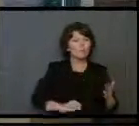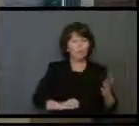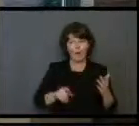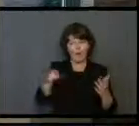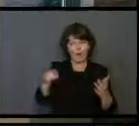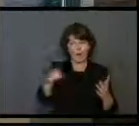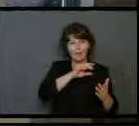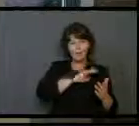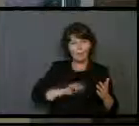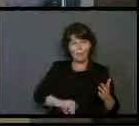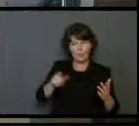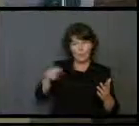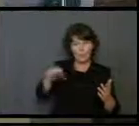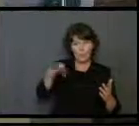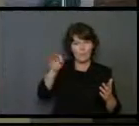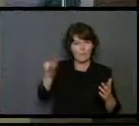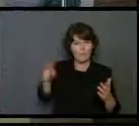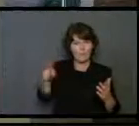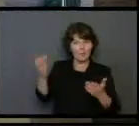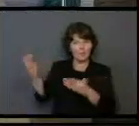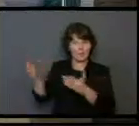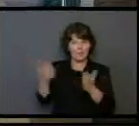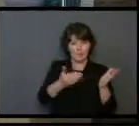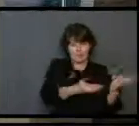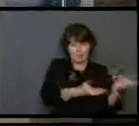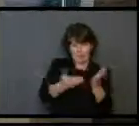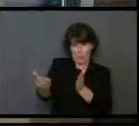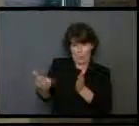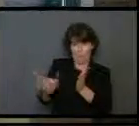that is the Christ. And he brought him to Jesus.